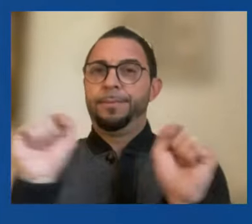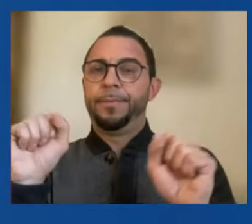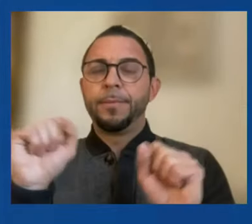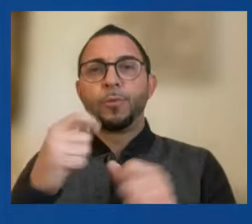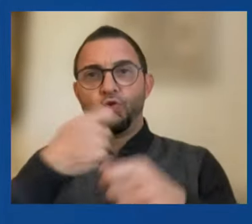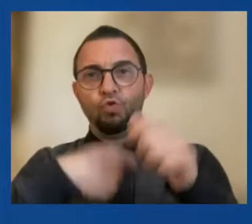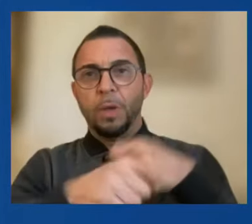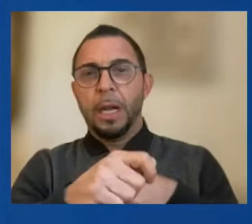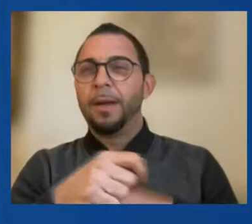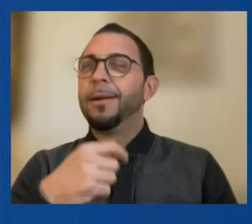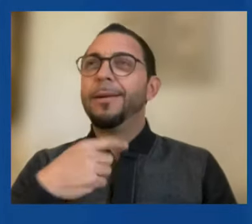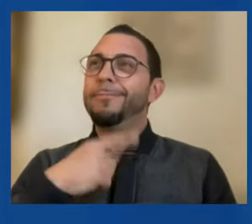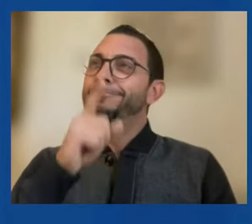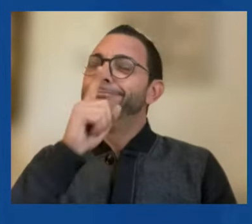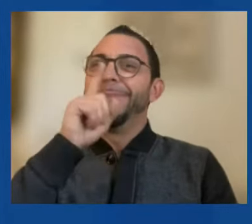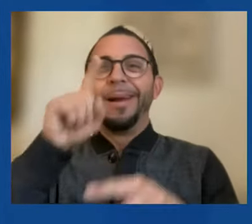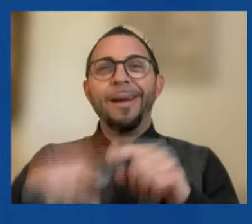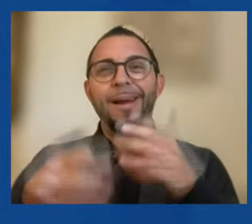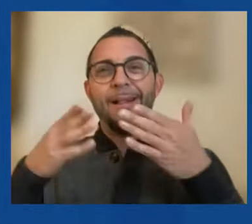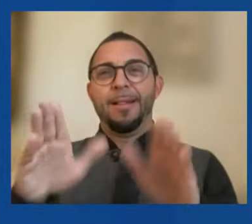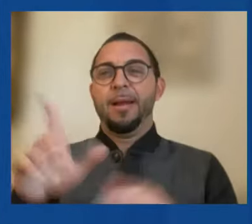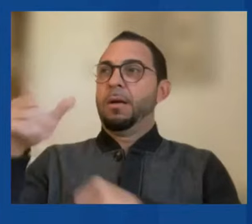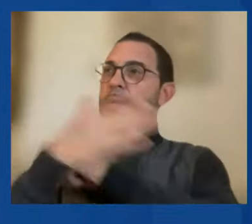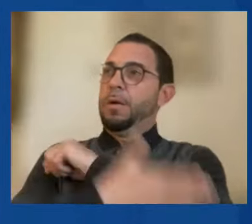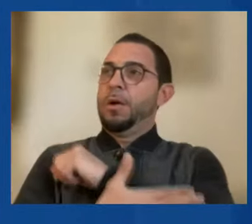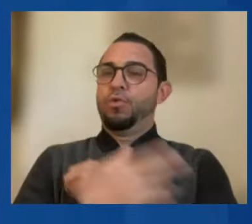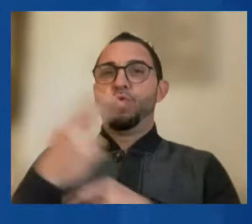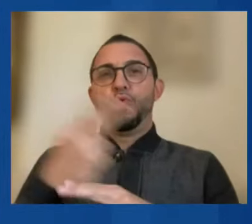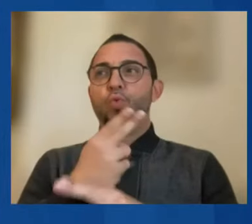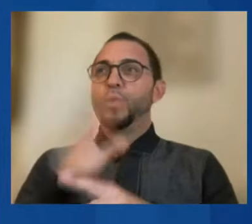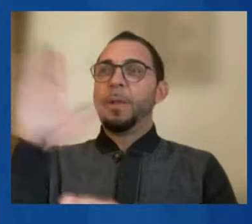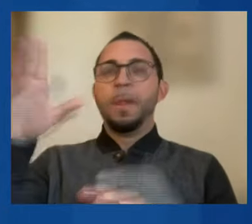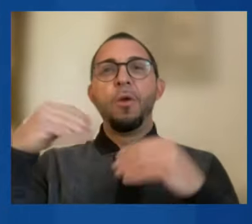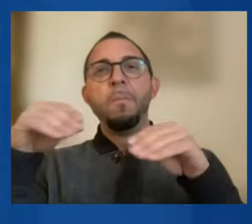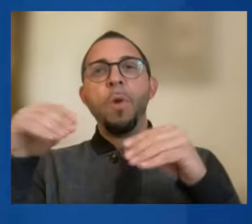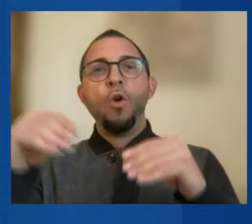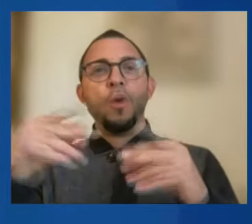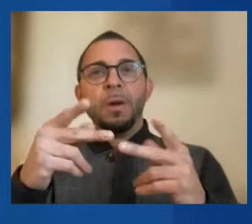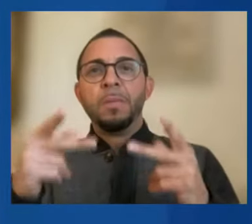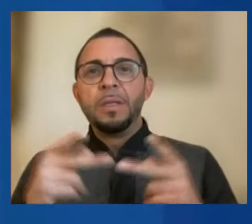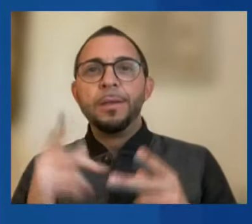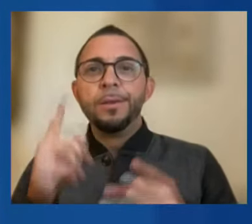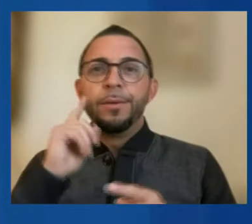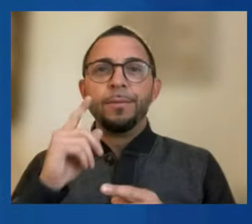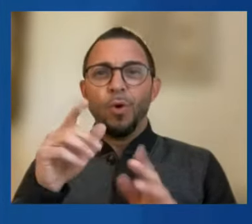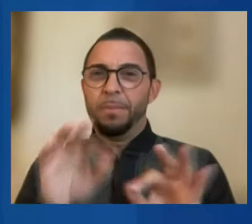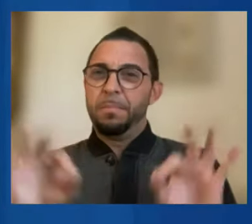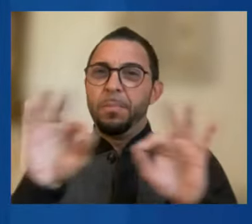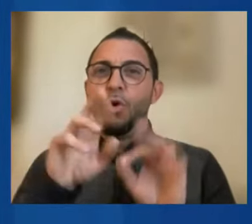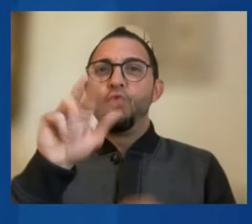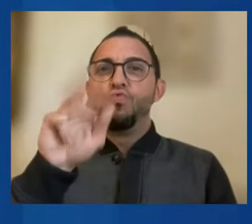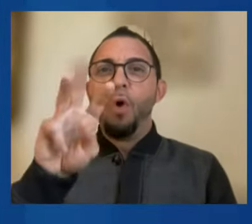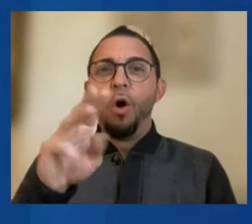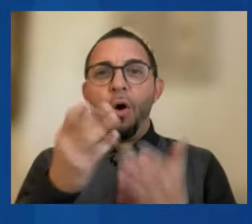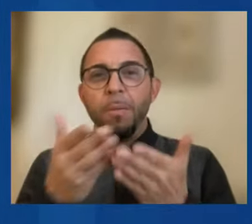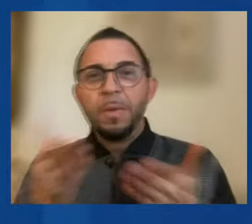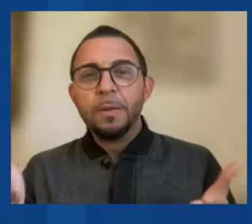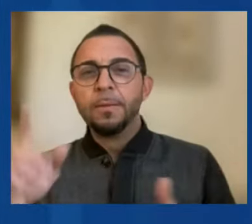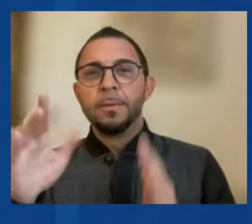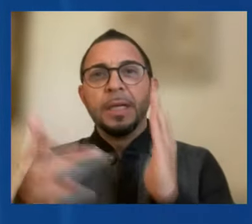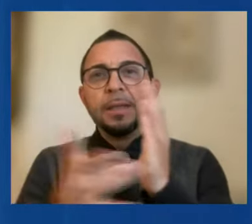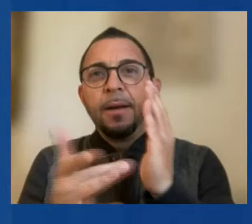countries to use their market position in key raw materials, technologies, or products.